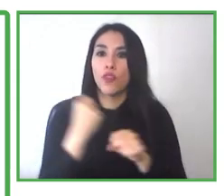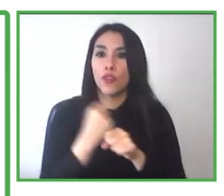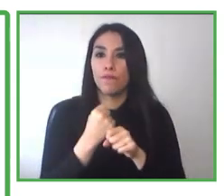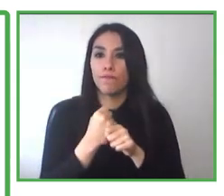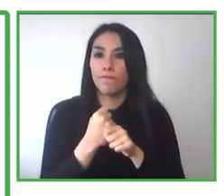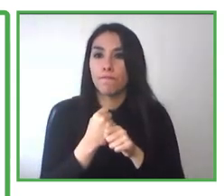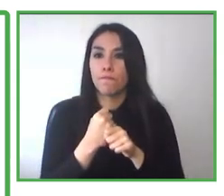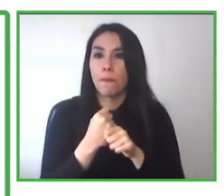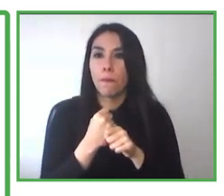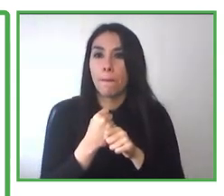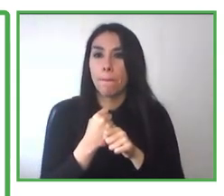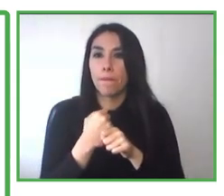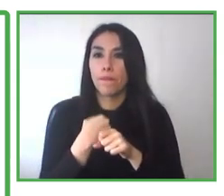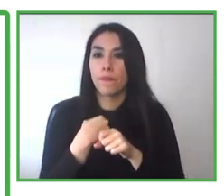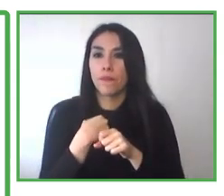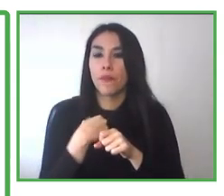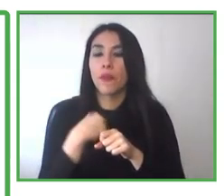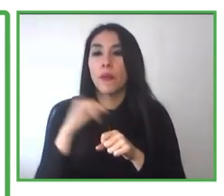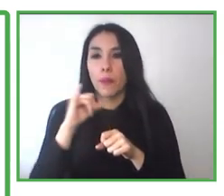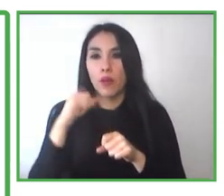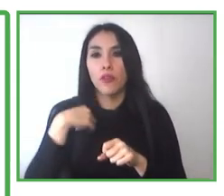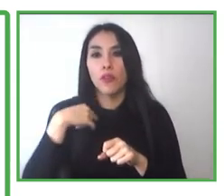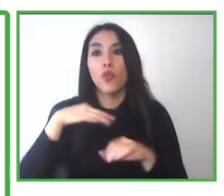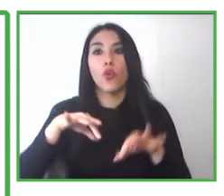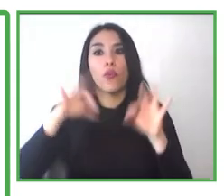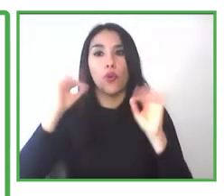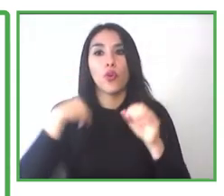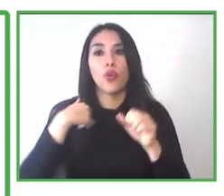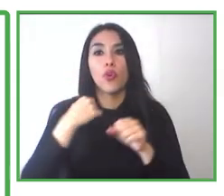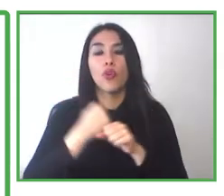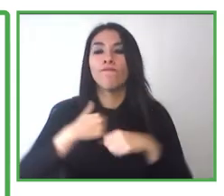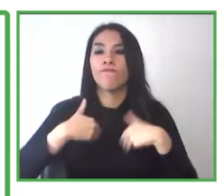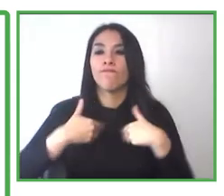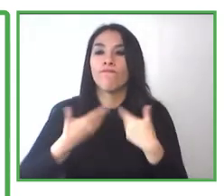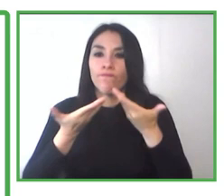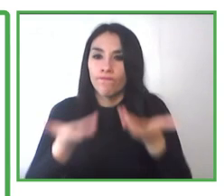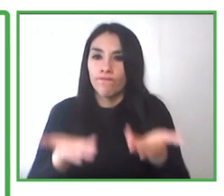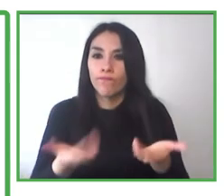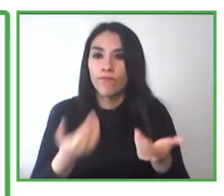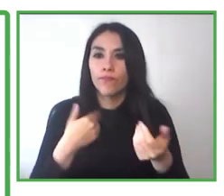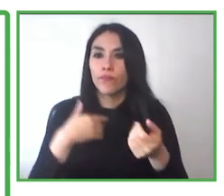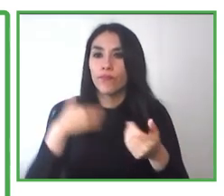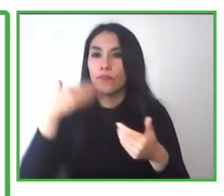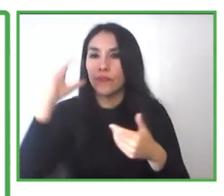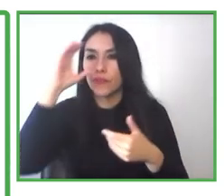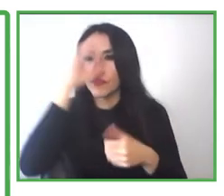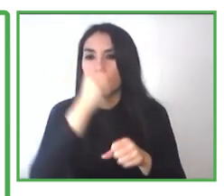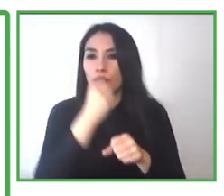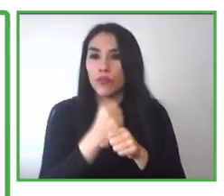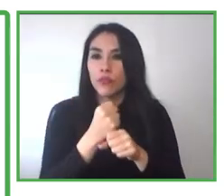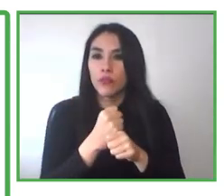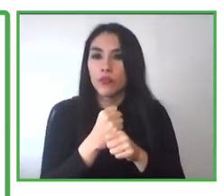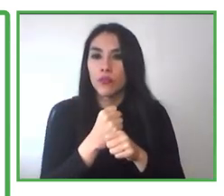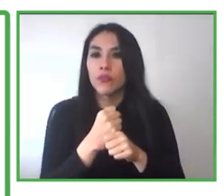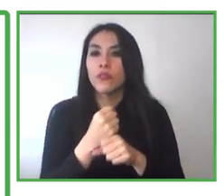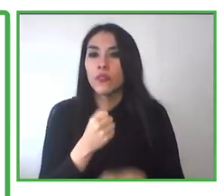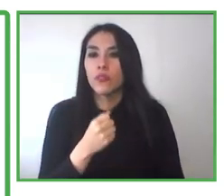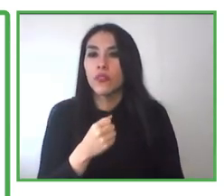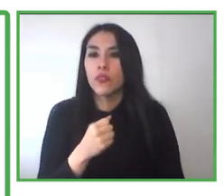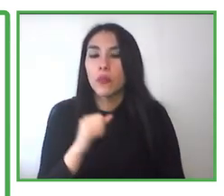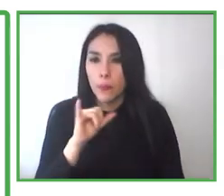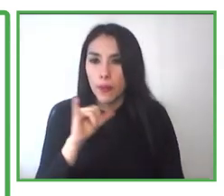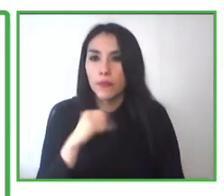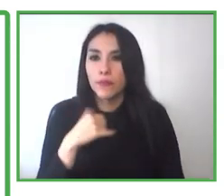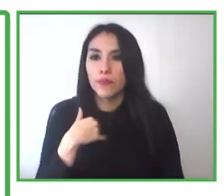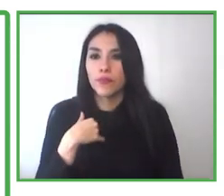So they can out self-manage their own search. So with this counselor, we can help them